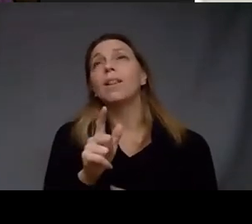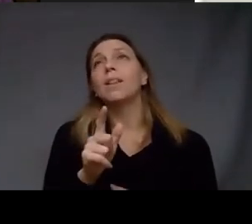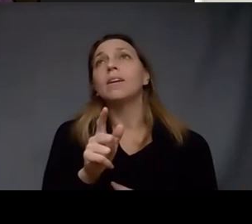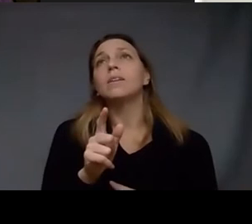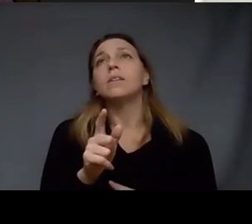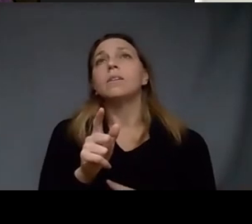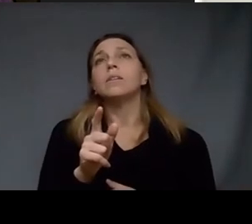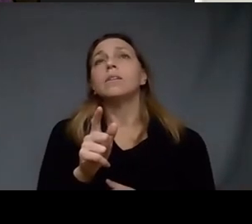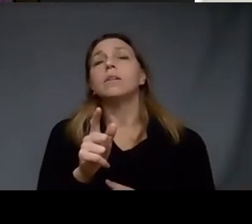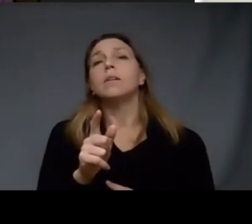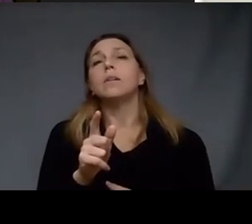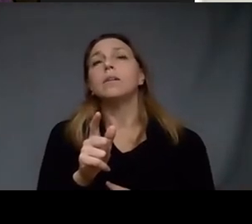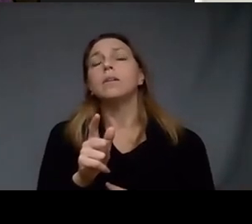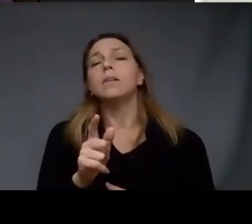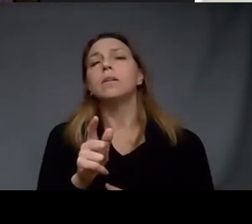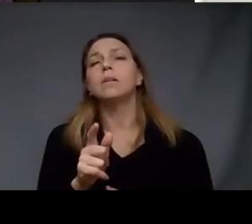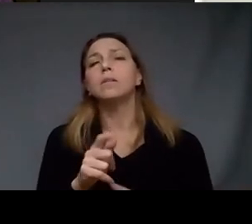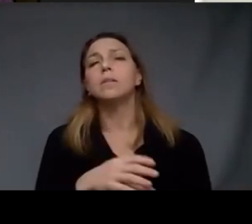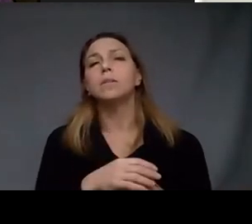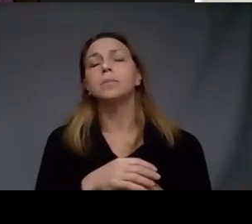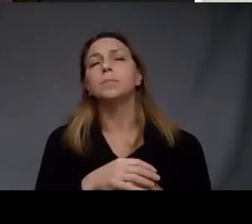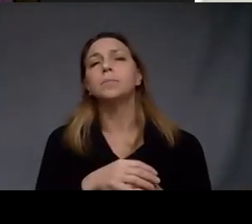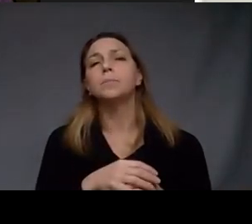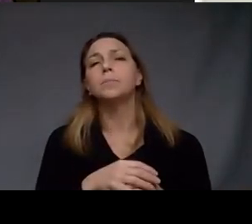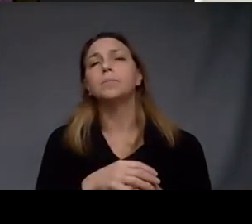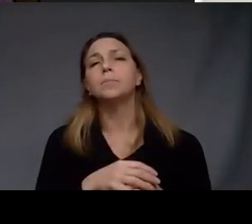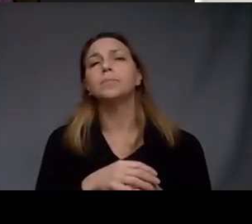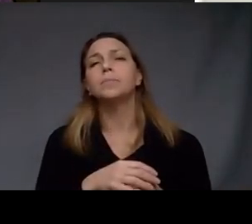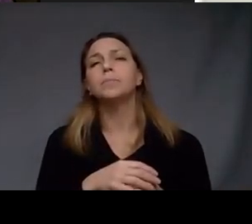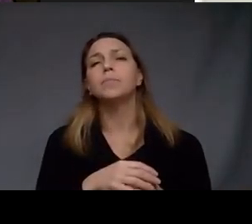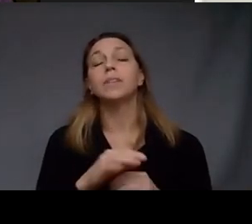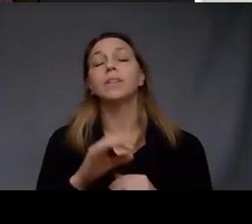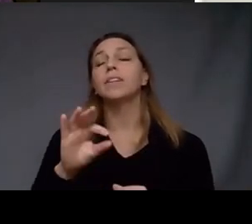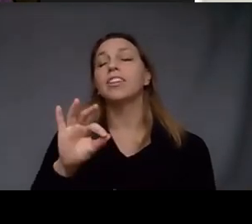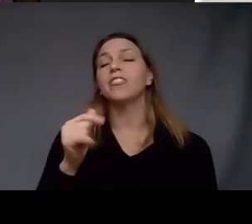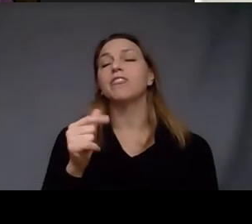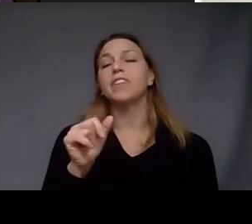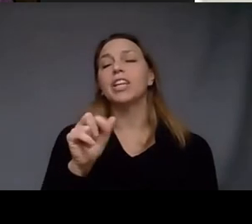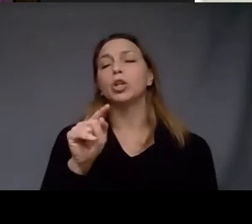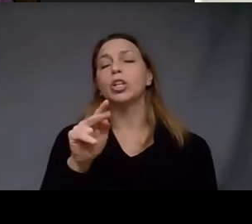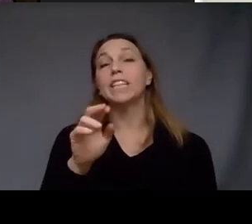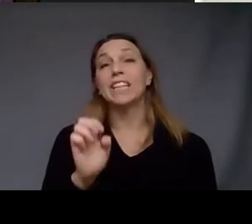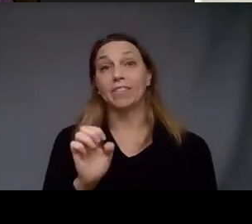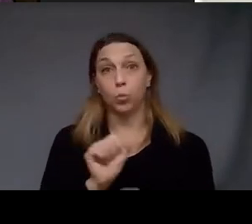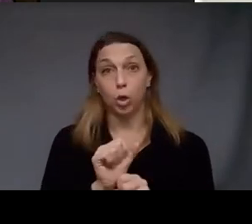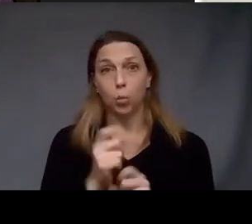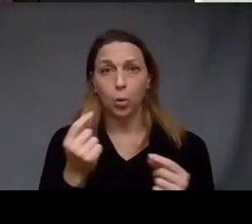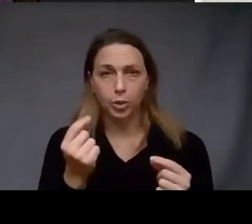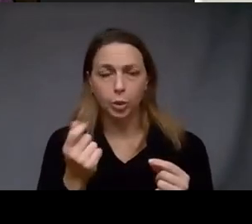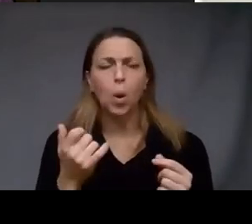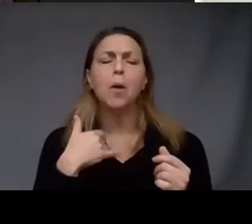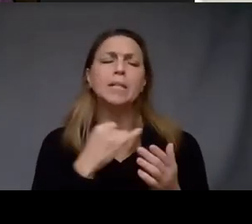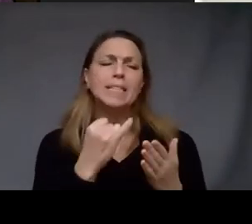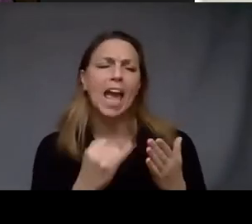when I work I especially with the figurative work I would do a sketch I would have an intention but really